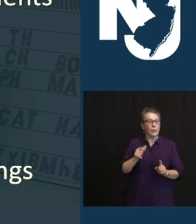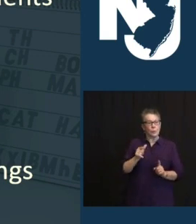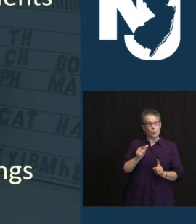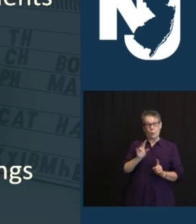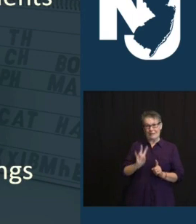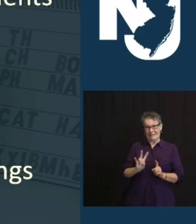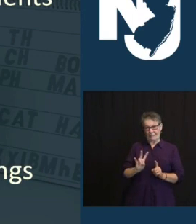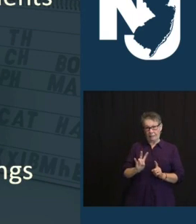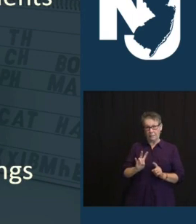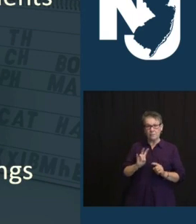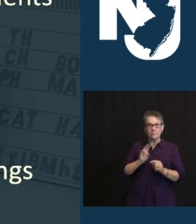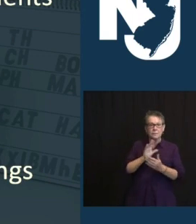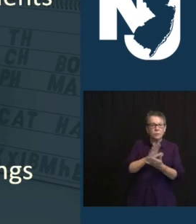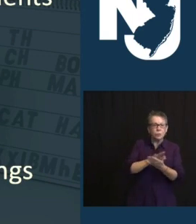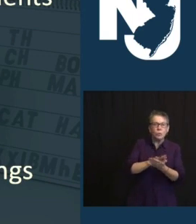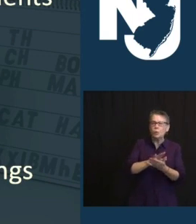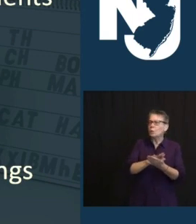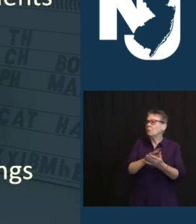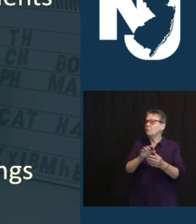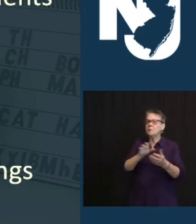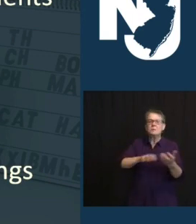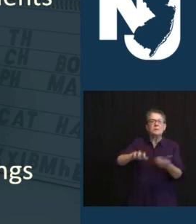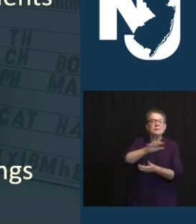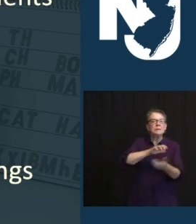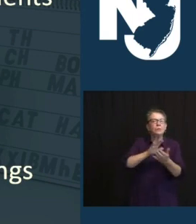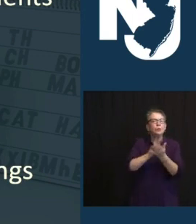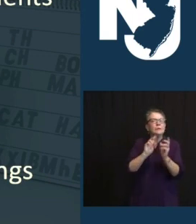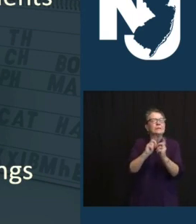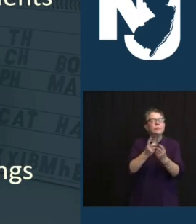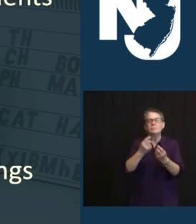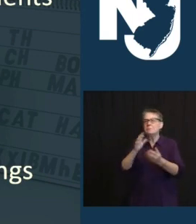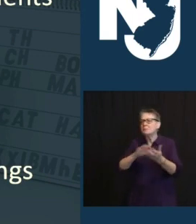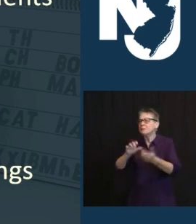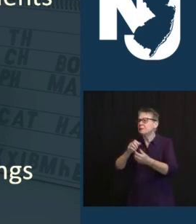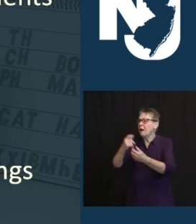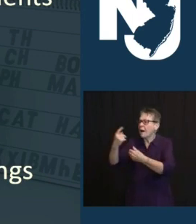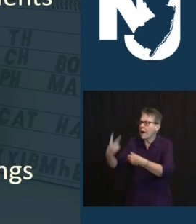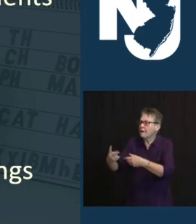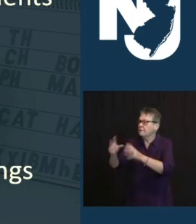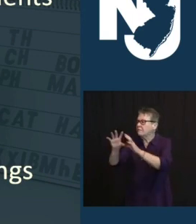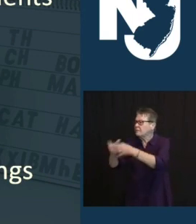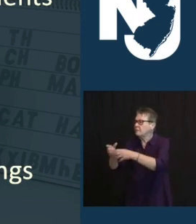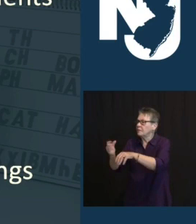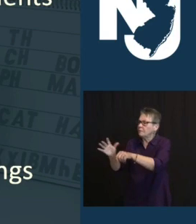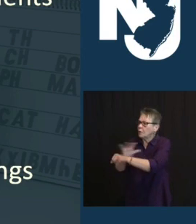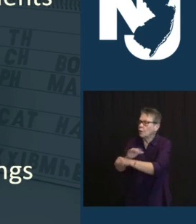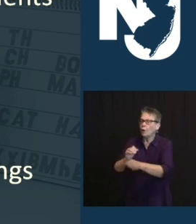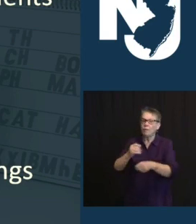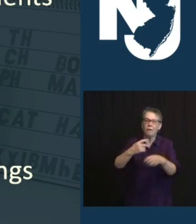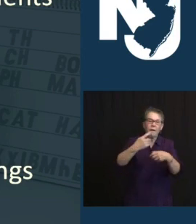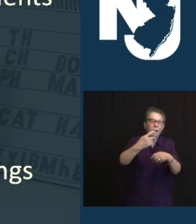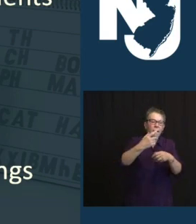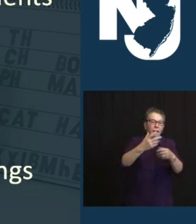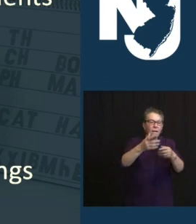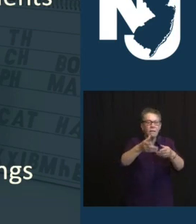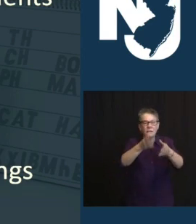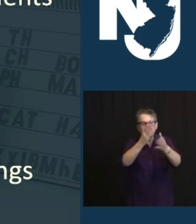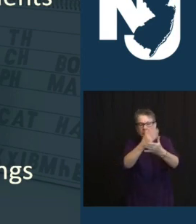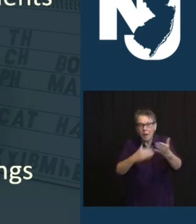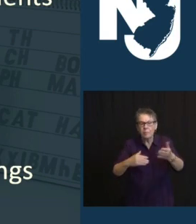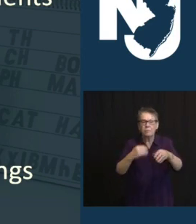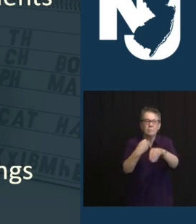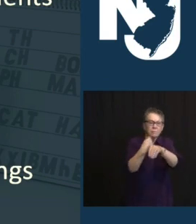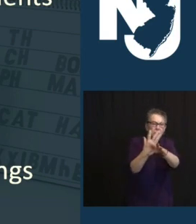AGENCIES ARE USING A MIX OF OPTIONS ACROSS THEIR BUILDING AND THAT IS DOWN EIGHT. AND THAT COVERS, BY THE WAY, ABOUT 72,000